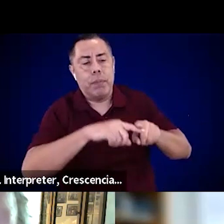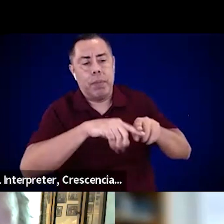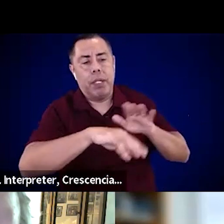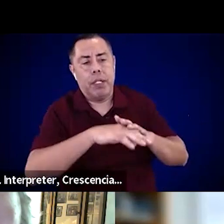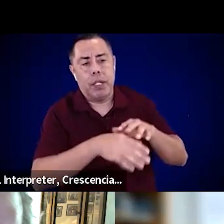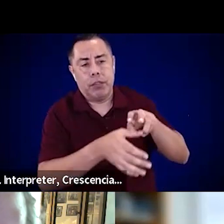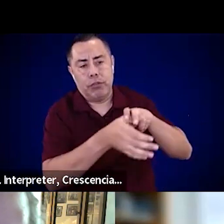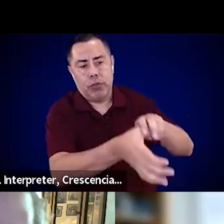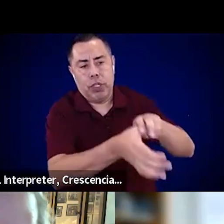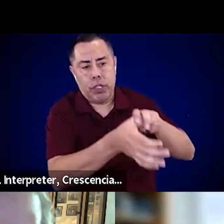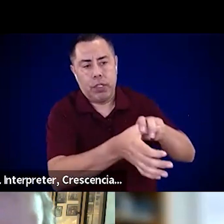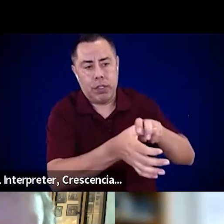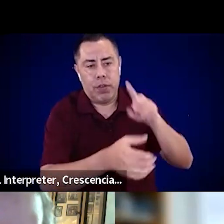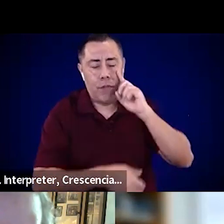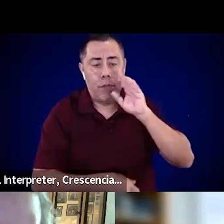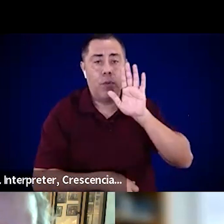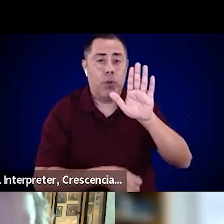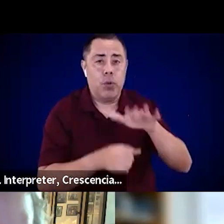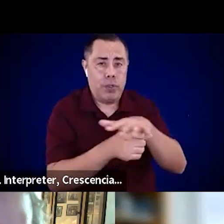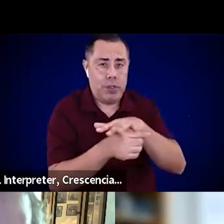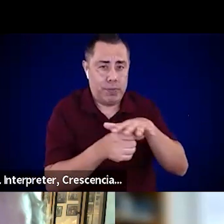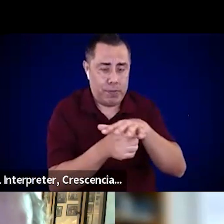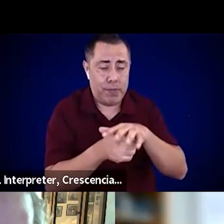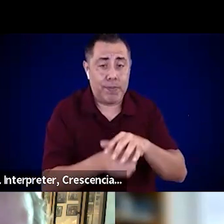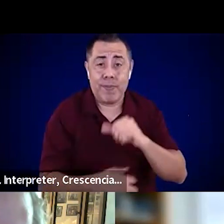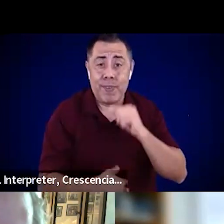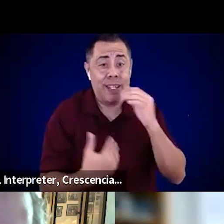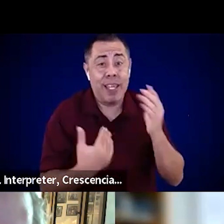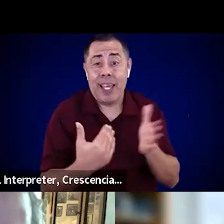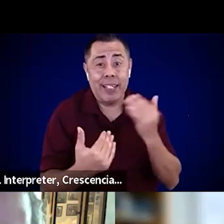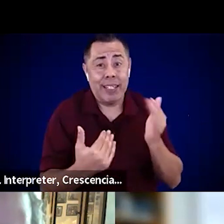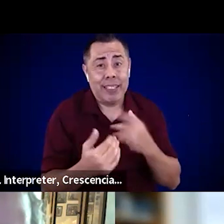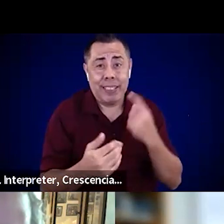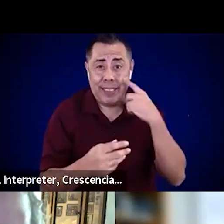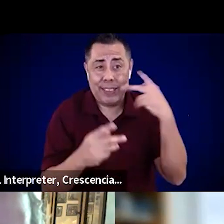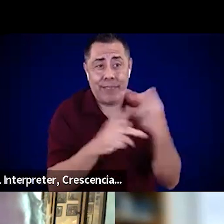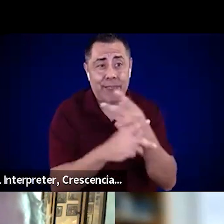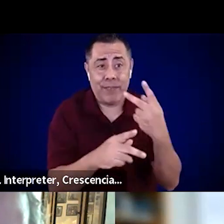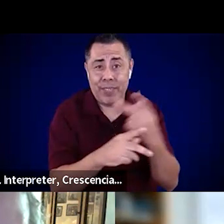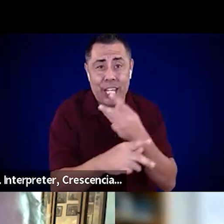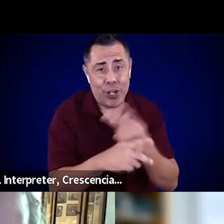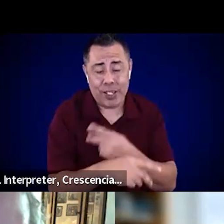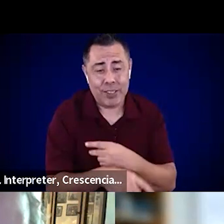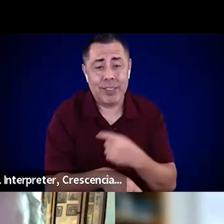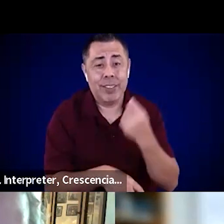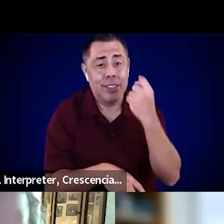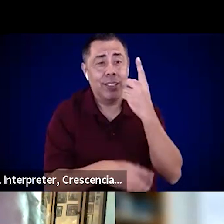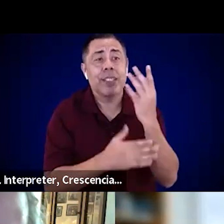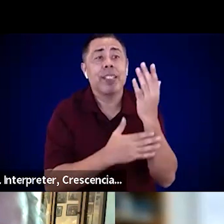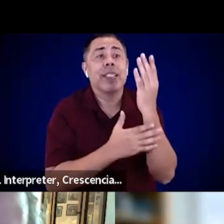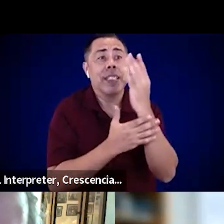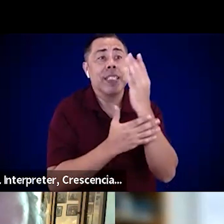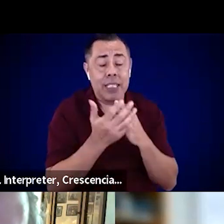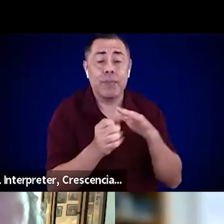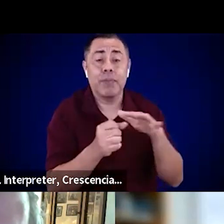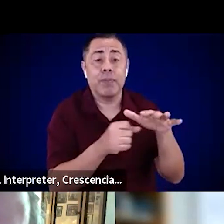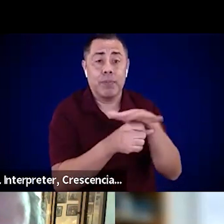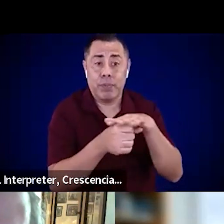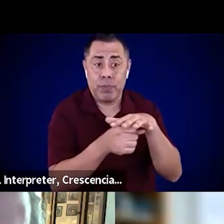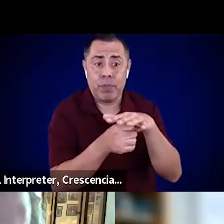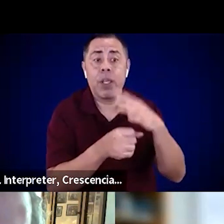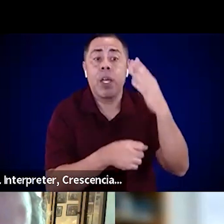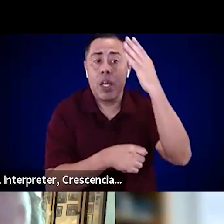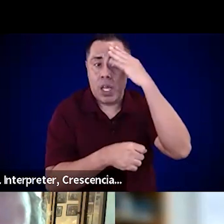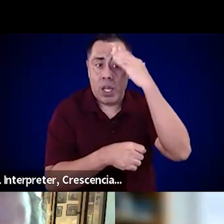And that is not easy because, you know, some jurisdictions I know